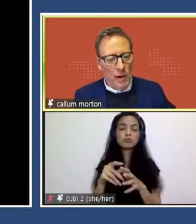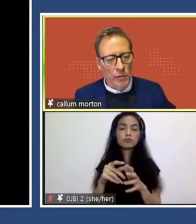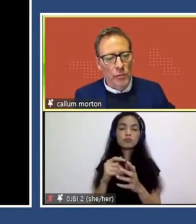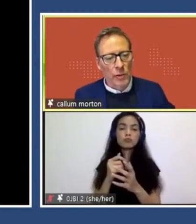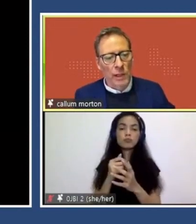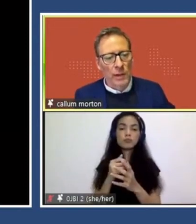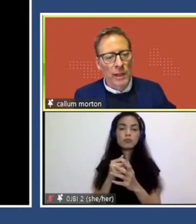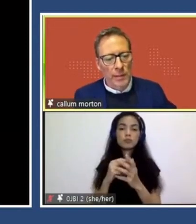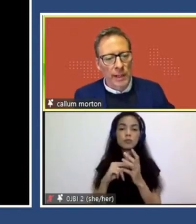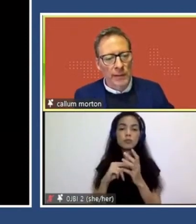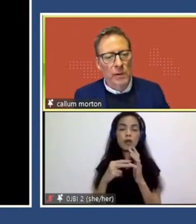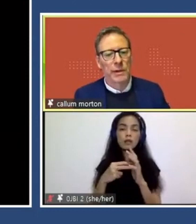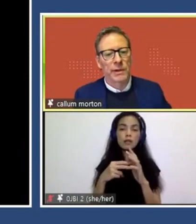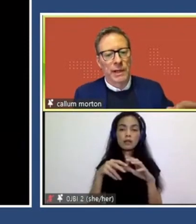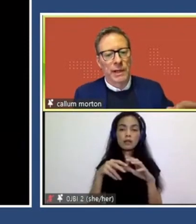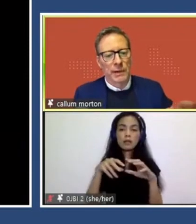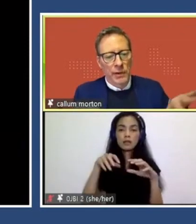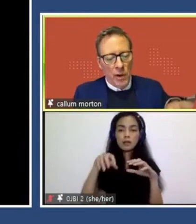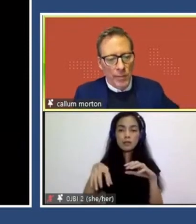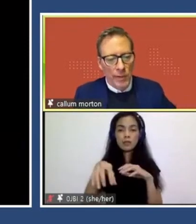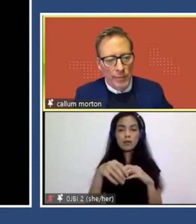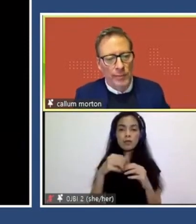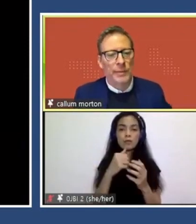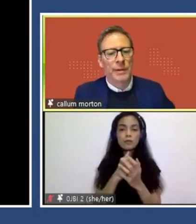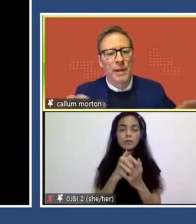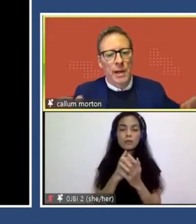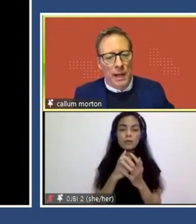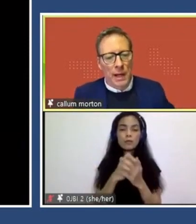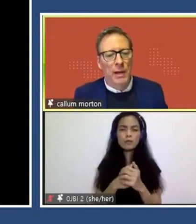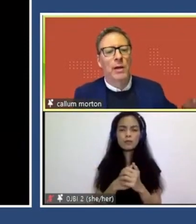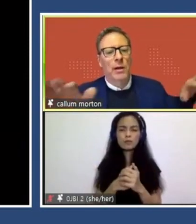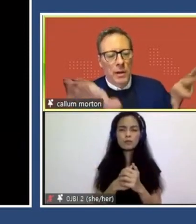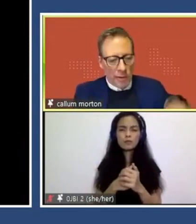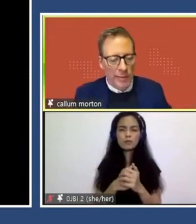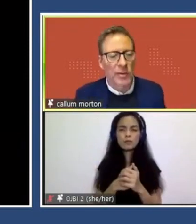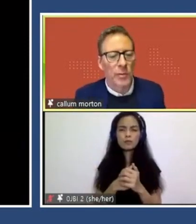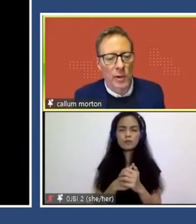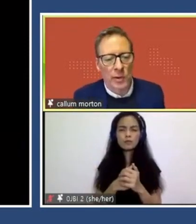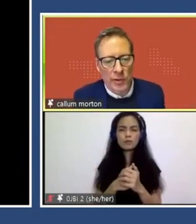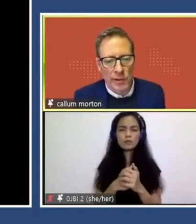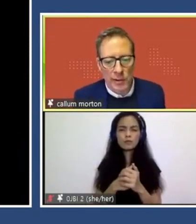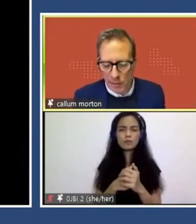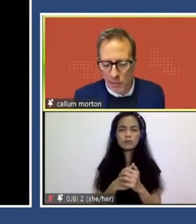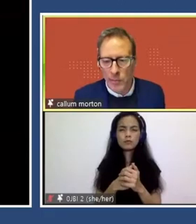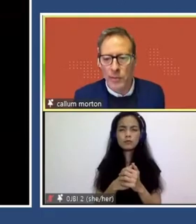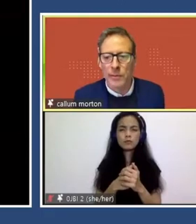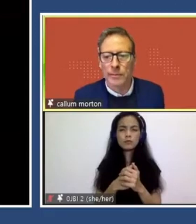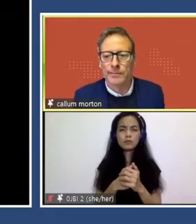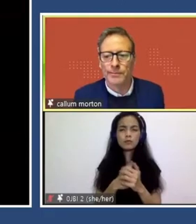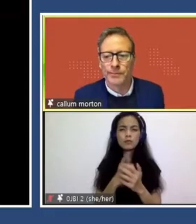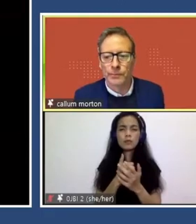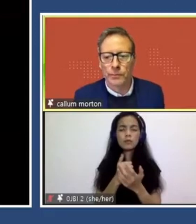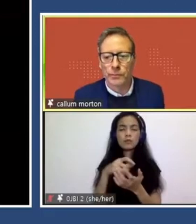is the HODL, uh, rug made of concrete that then sort of, that, that, uh, goes up and swallows these, uh,